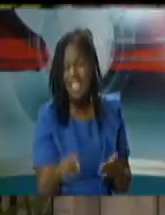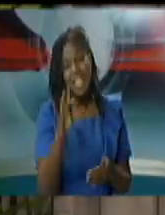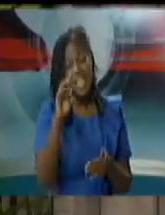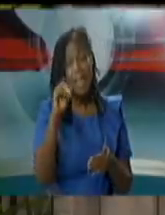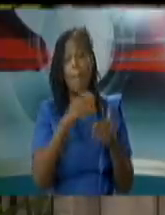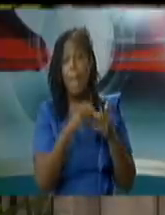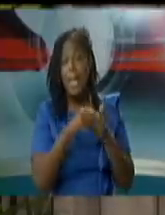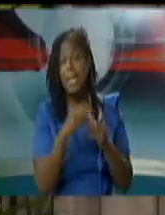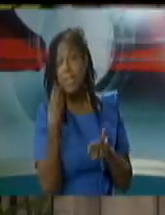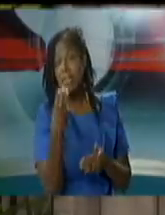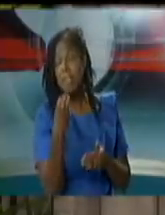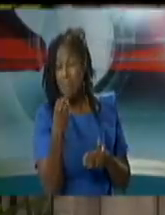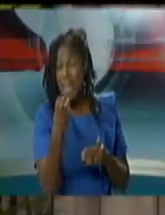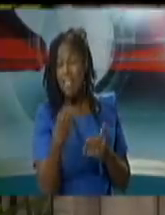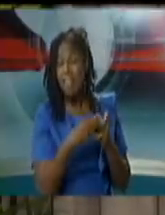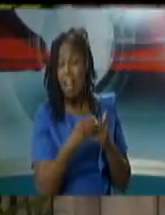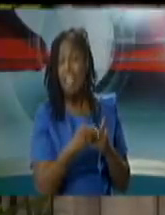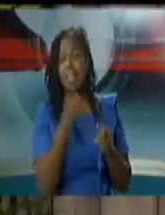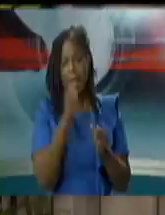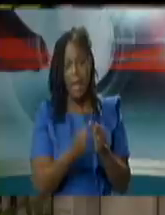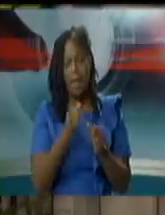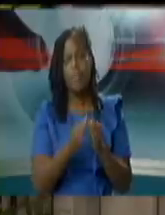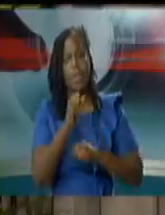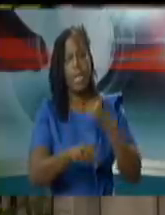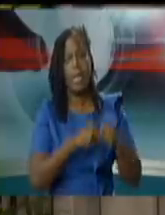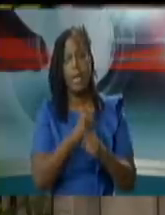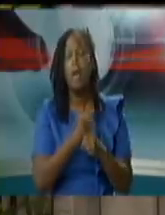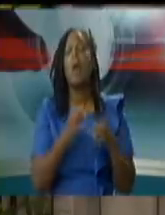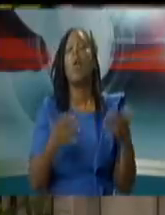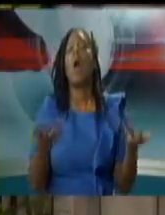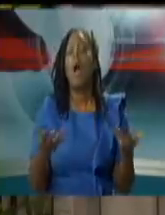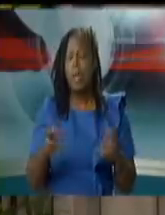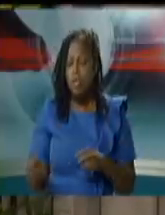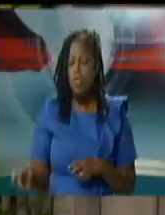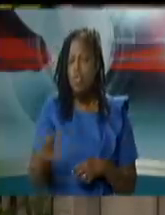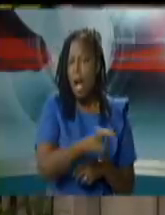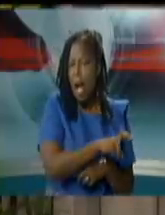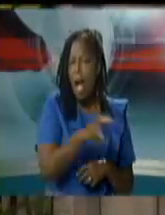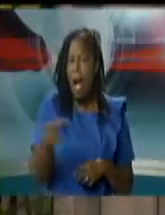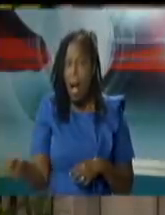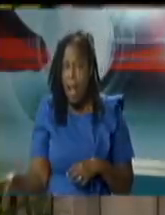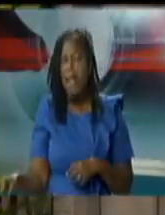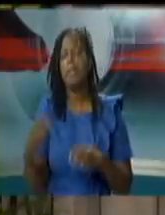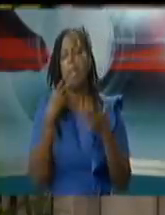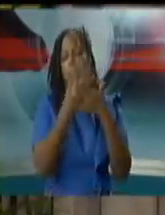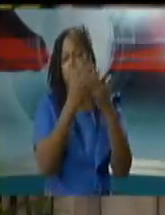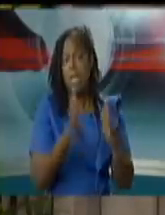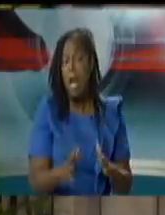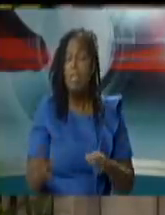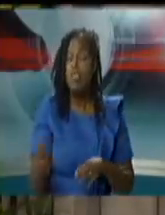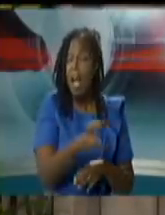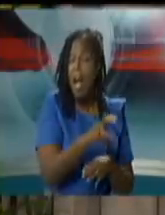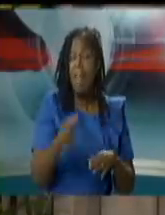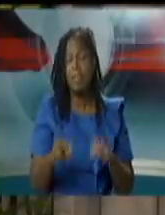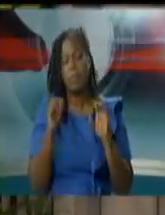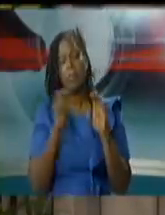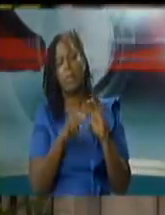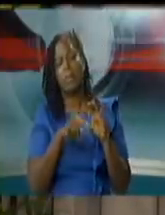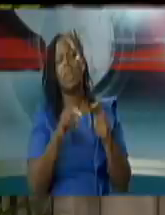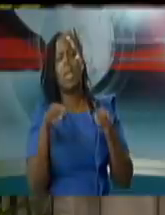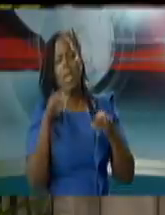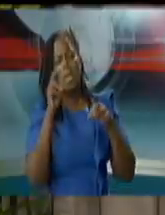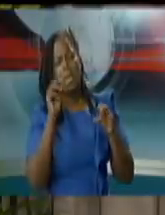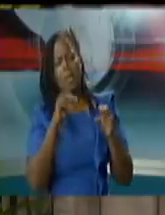to 80 million dollars i want to tell you that the innovation of the judiciary and in particular the executive court administrator